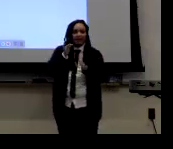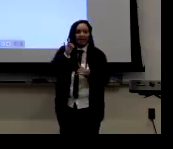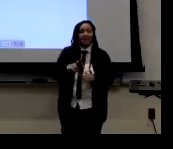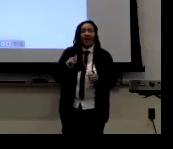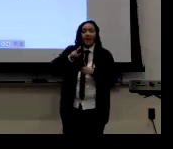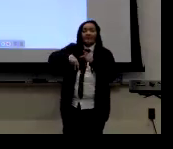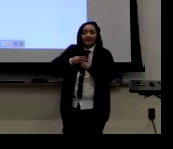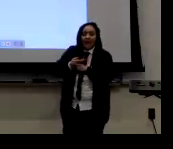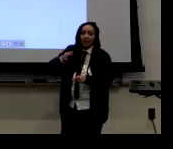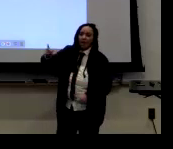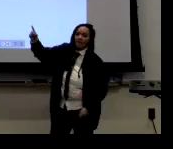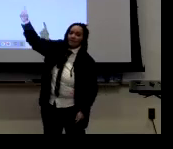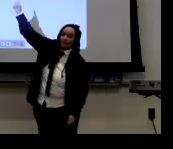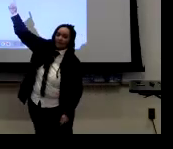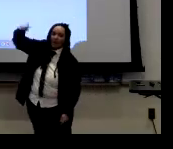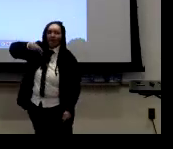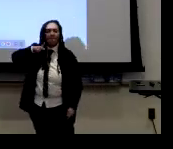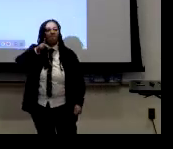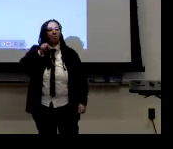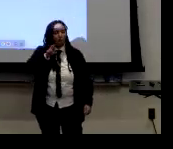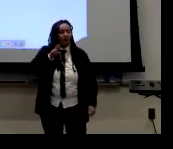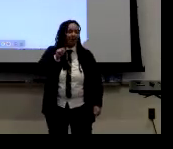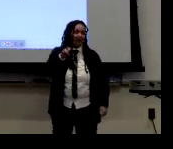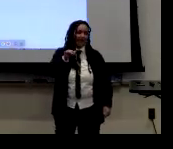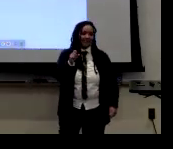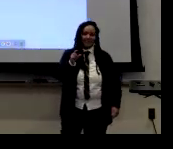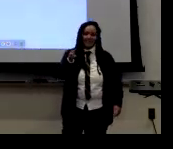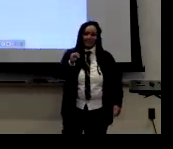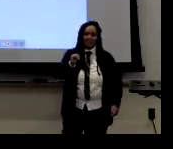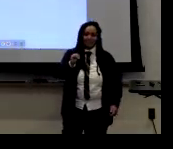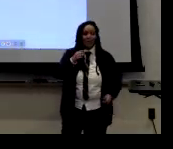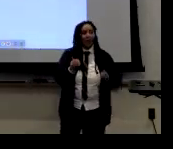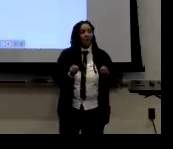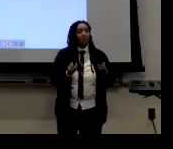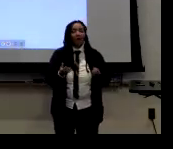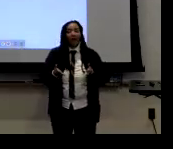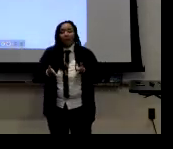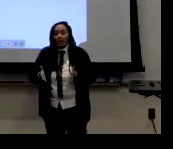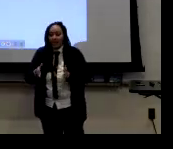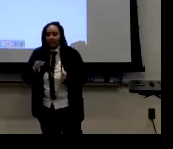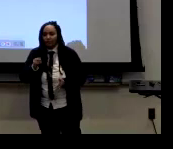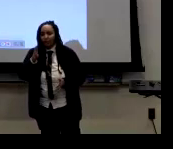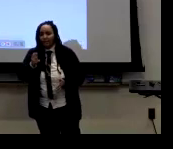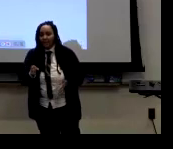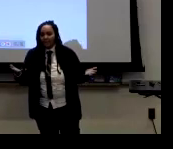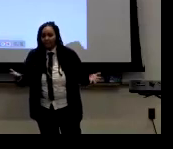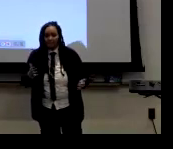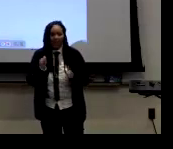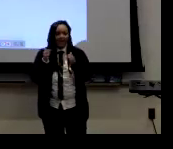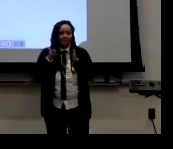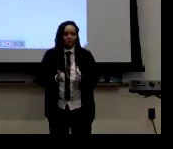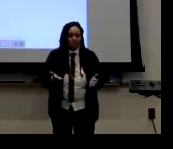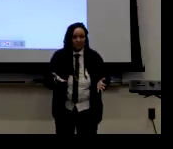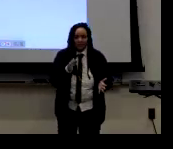group, um, it's not really encouraged, um, in that context. So there's different